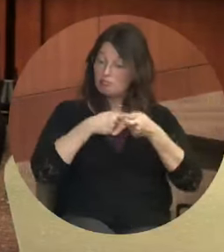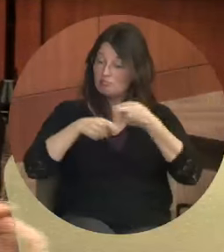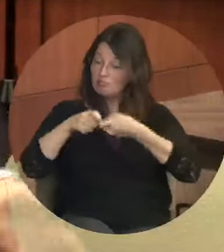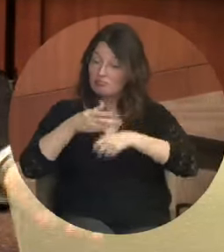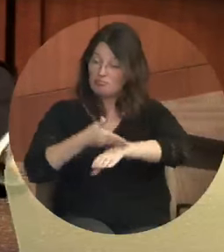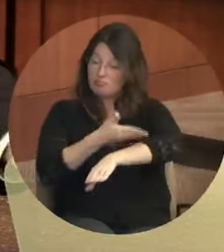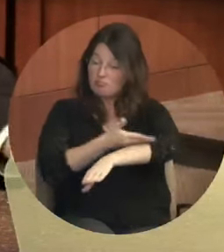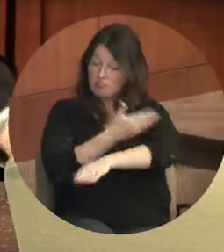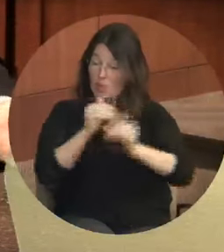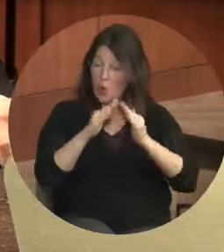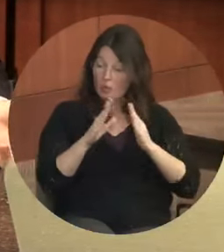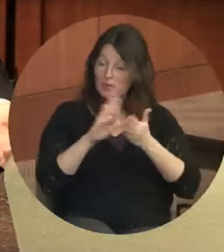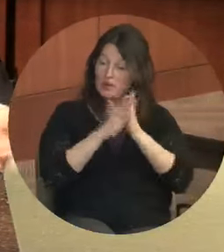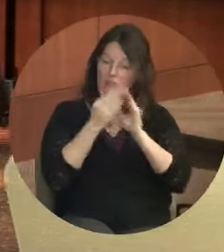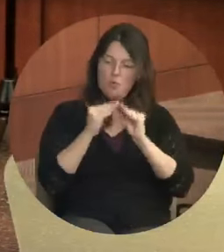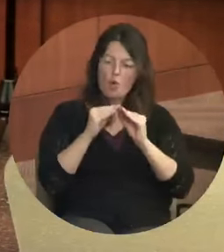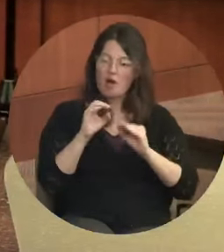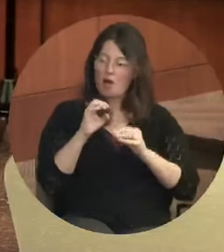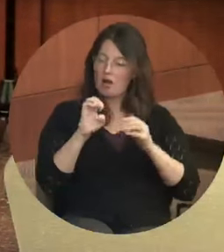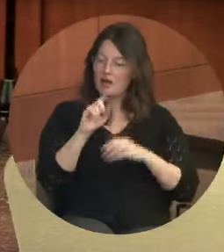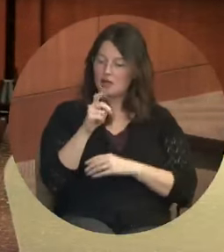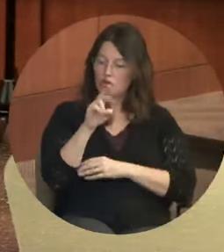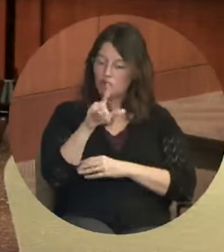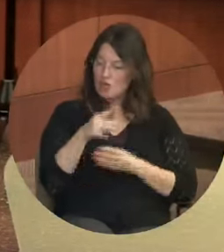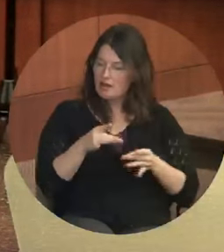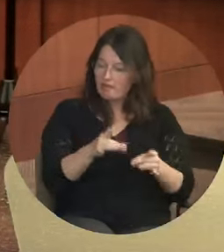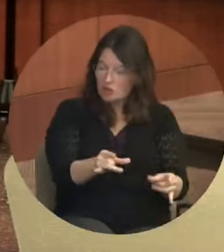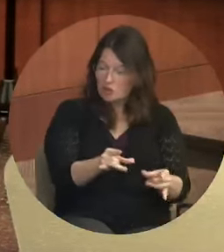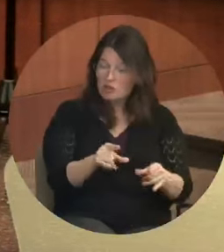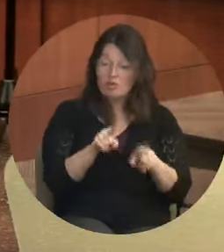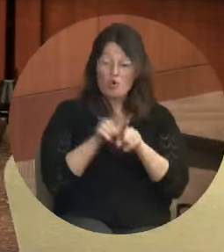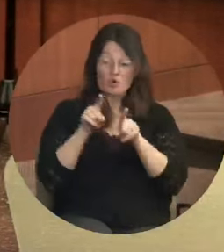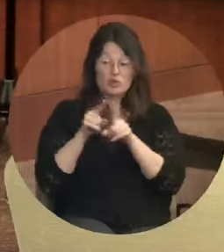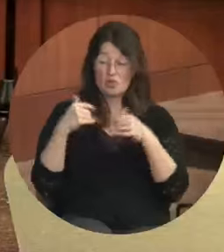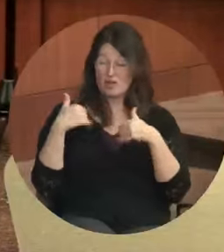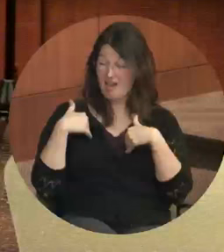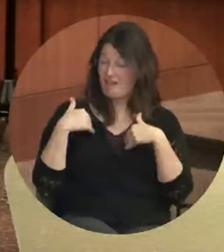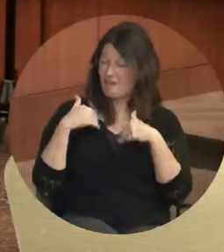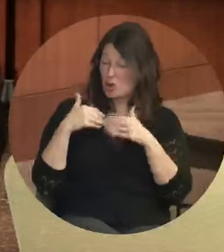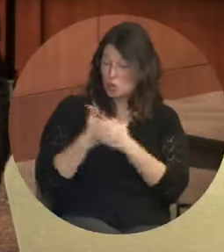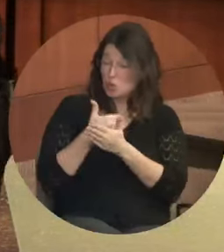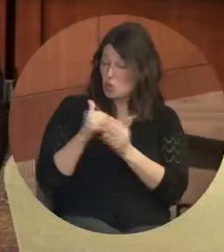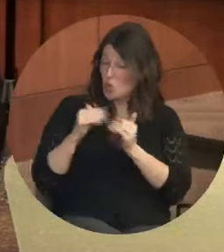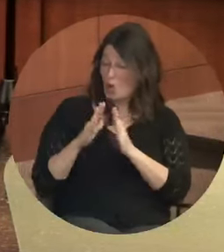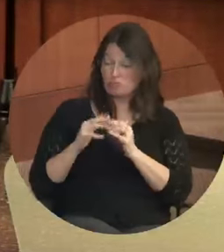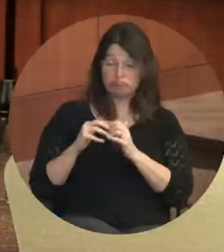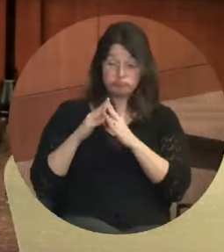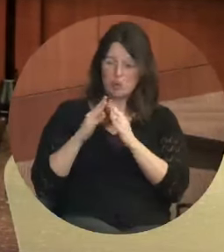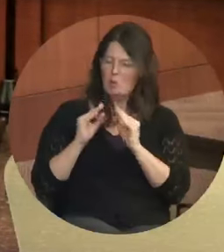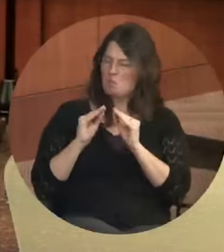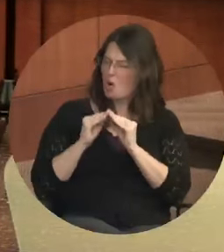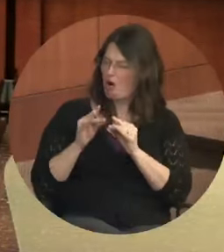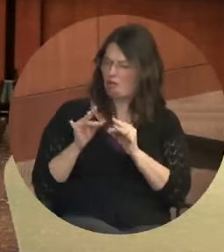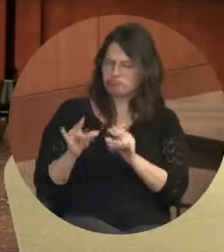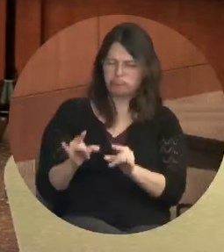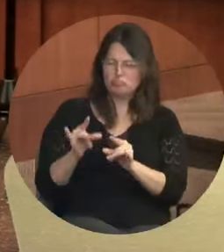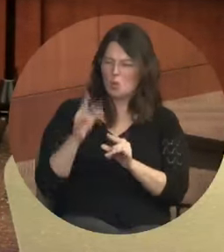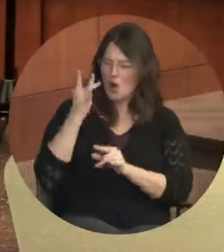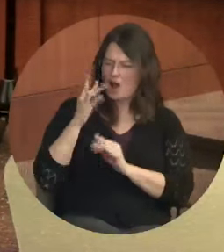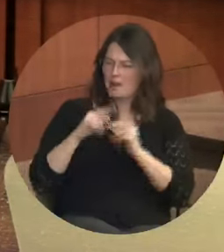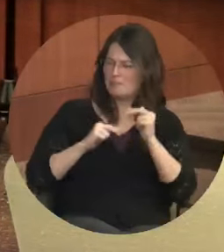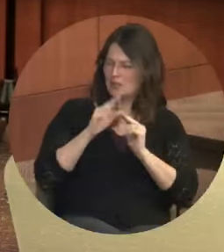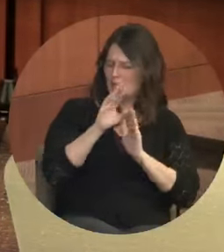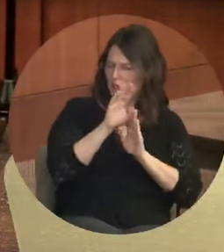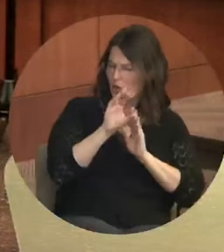which results in new housing that's far more energy efficient than it used to be. We've even built a net zero home. And it was